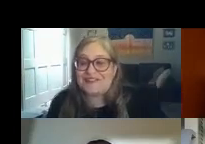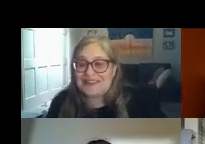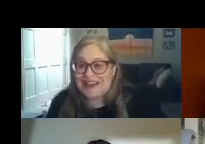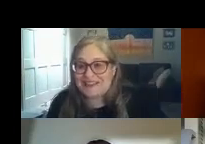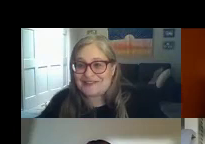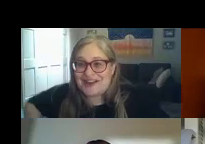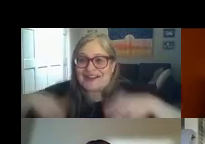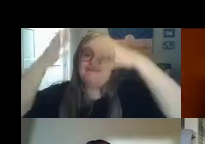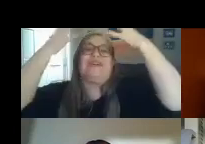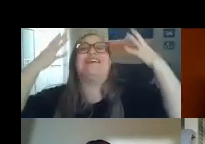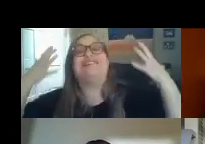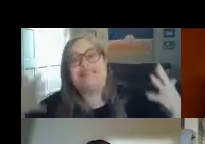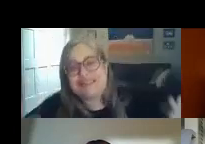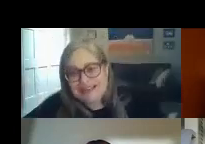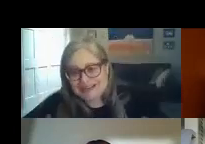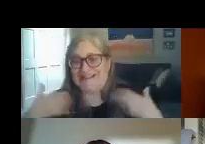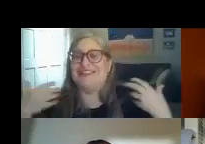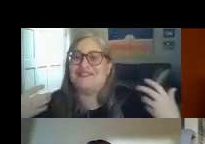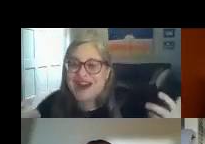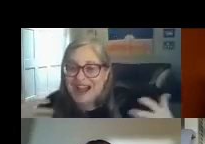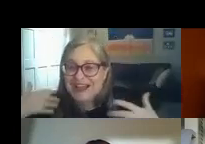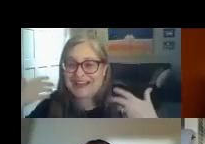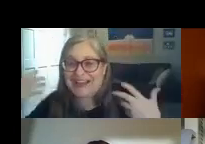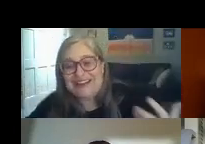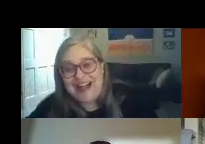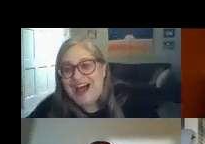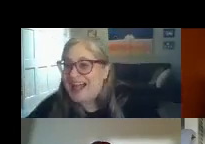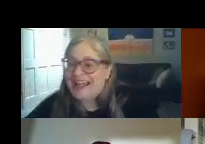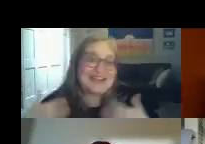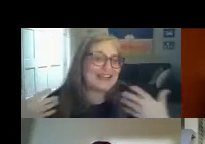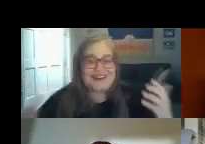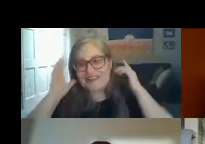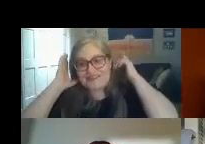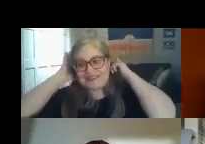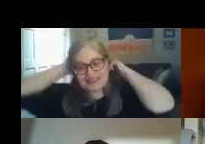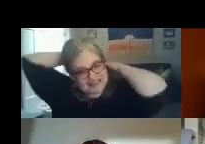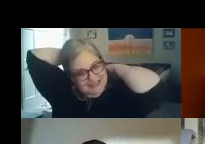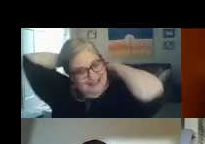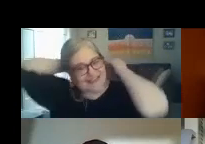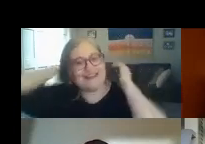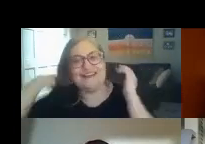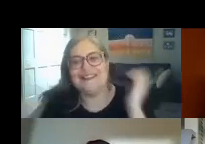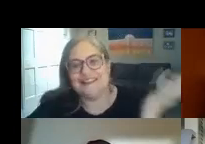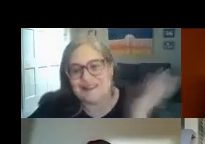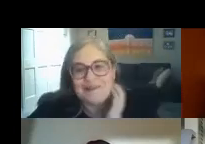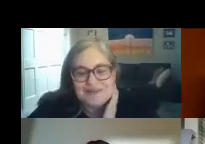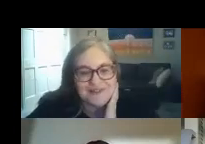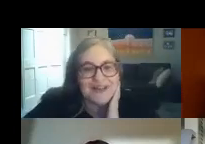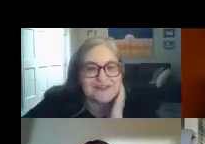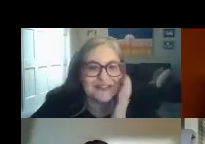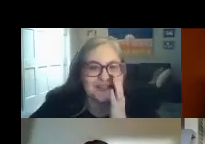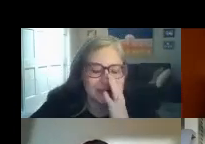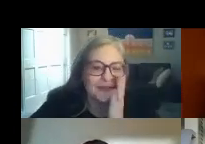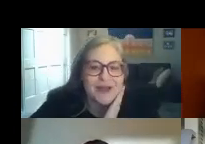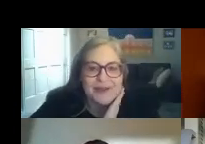they don't understand that you're talking about like tears and crying and hiding and all of these things that it's sometimes a